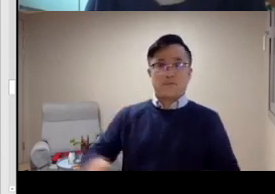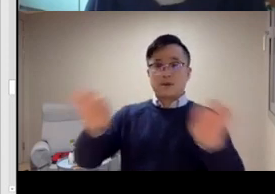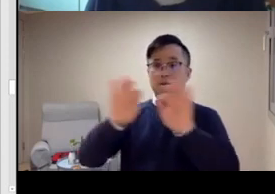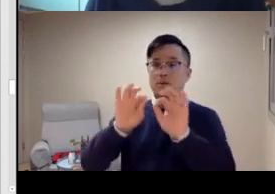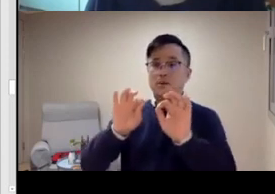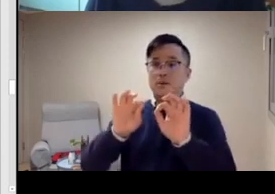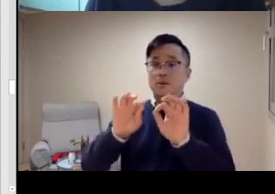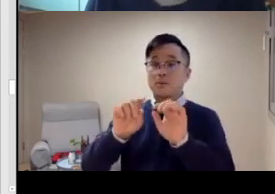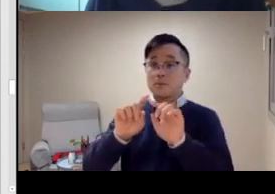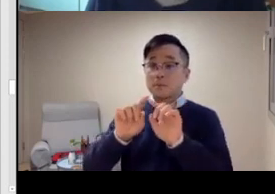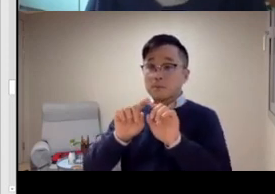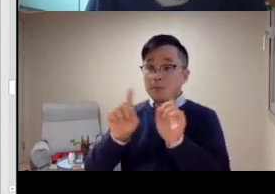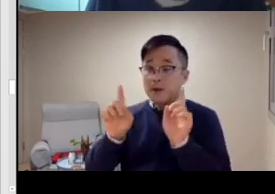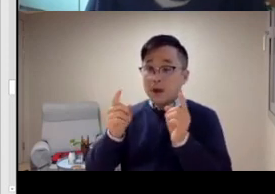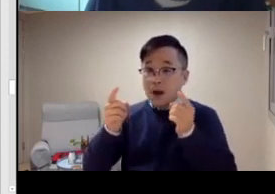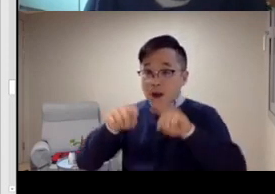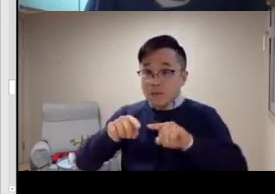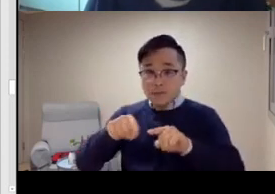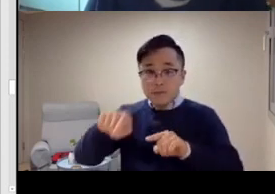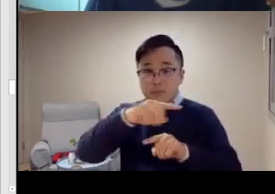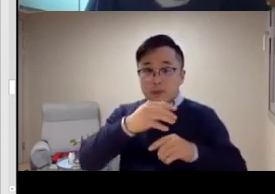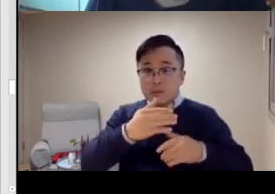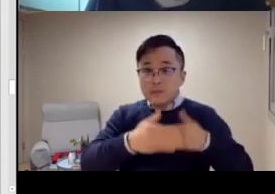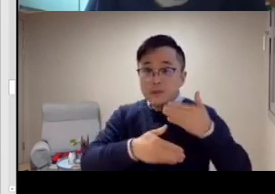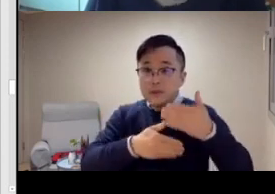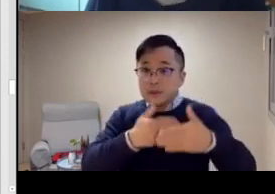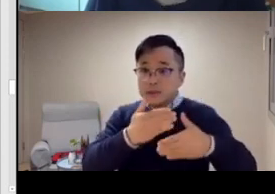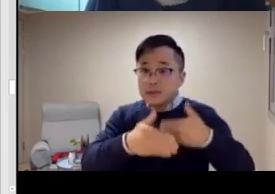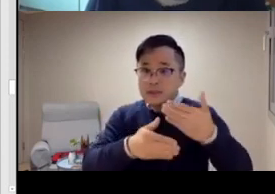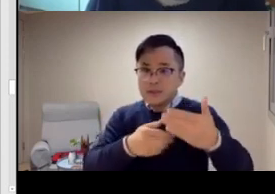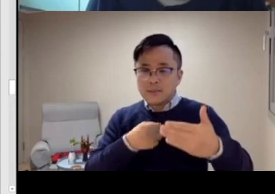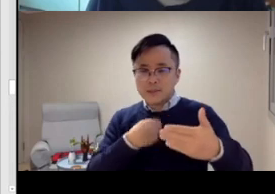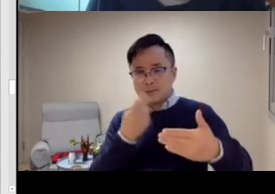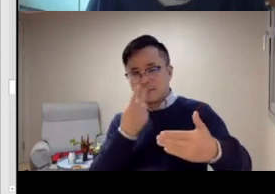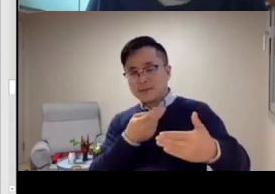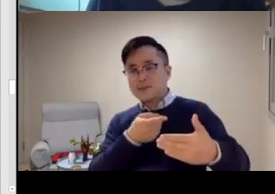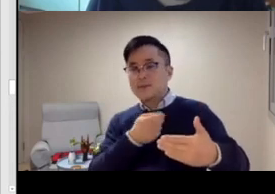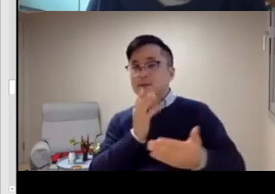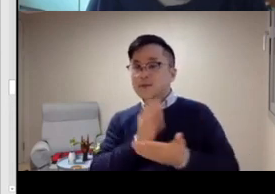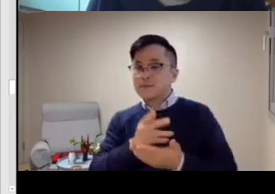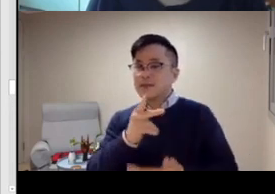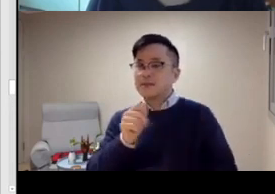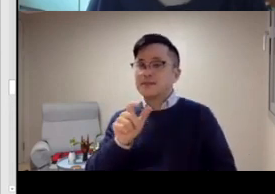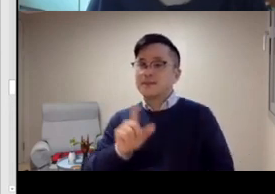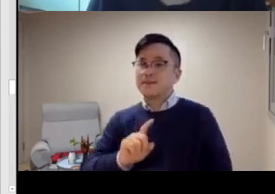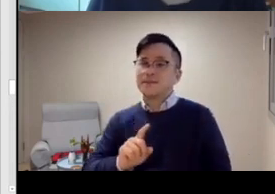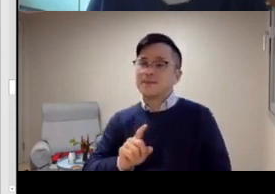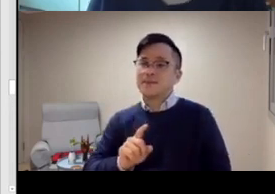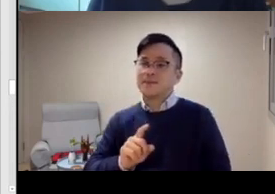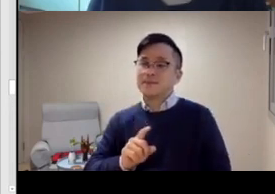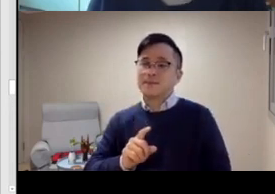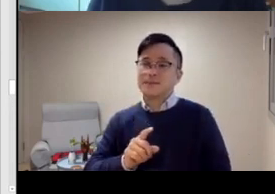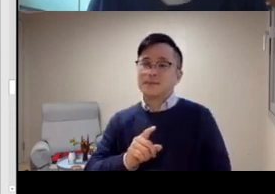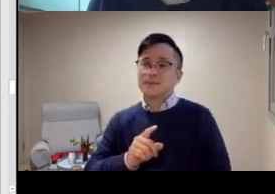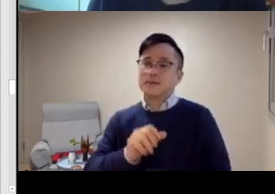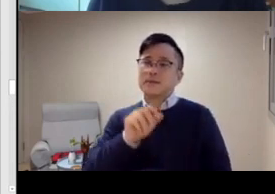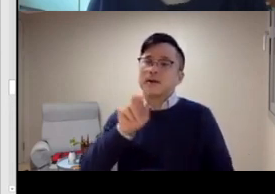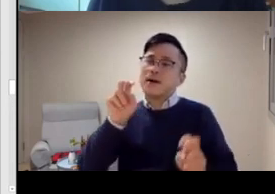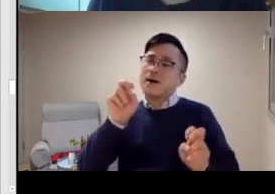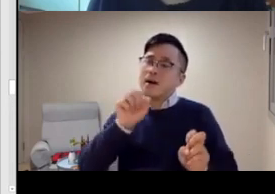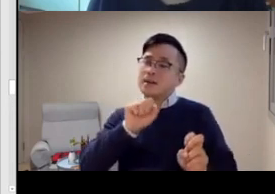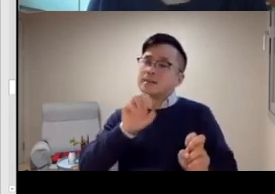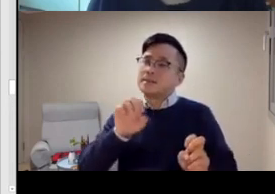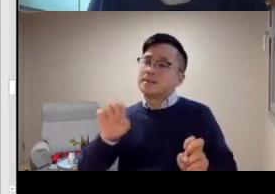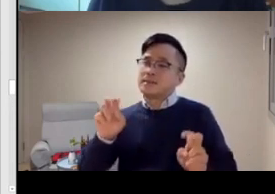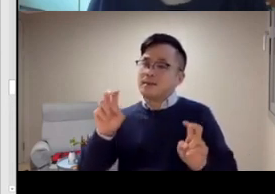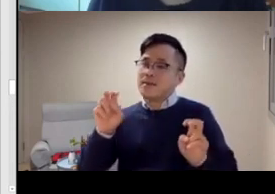And then what is sign language? What is sign language? Is it a kind of signed Korean? Or is